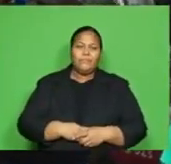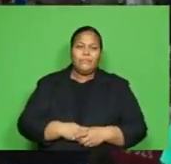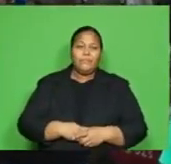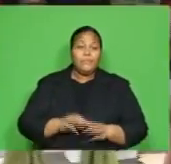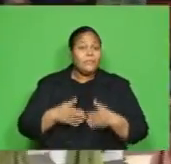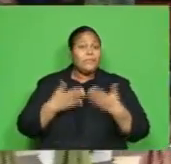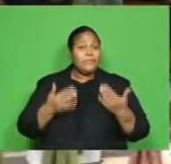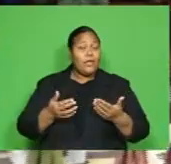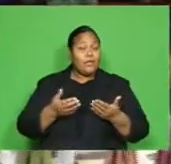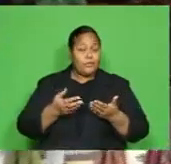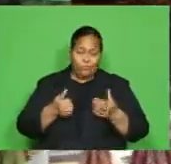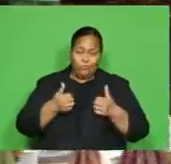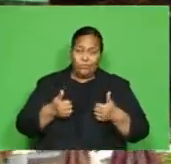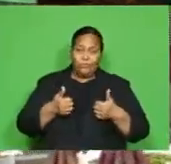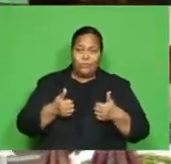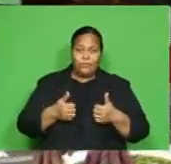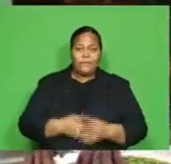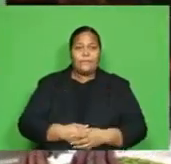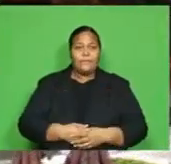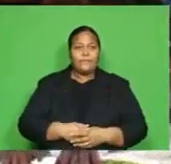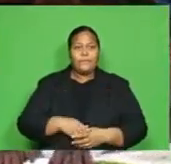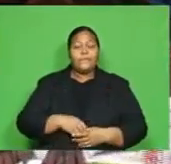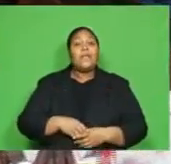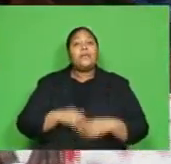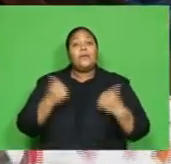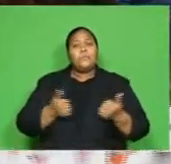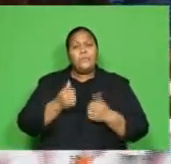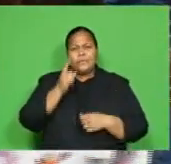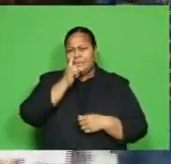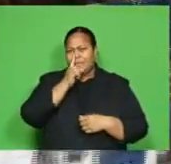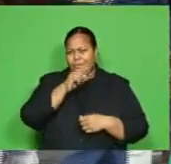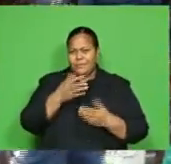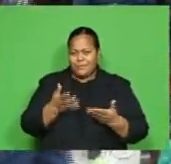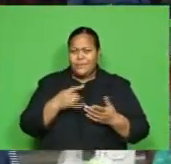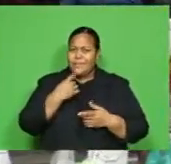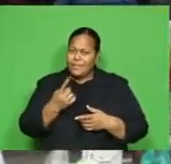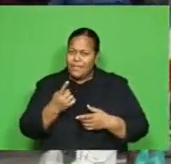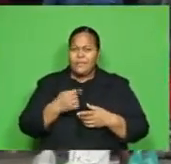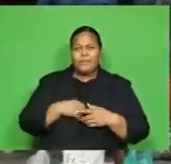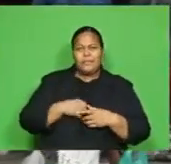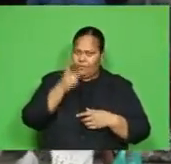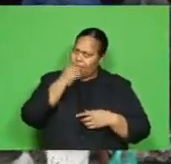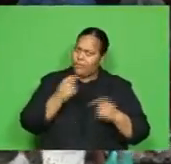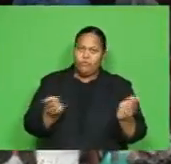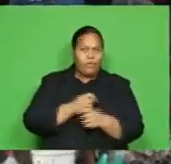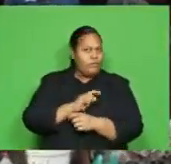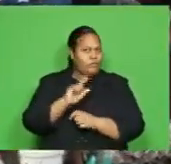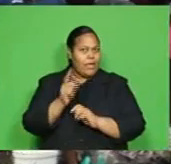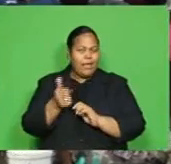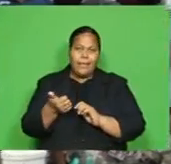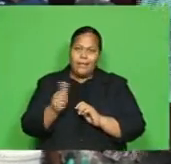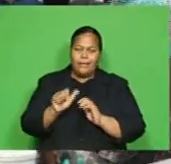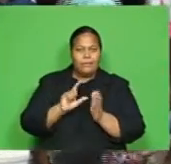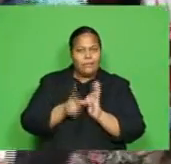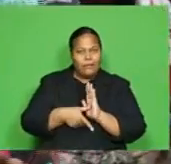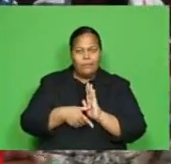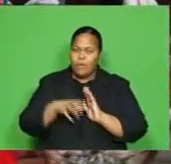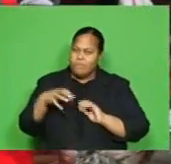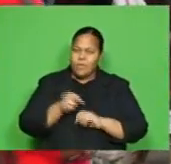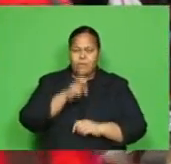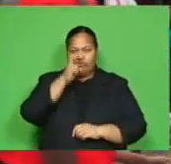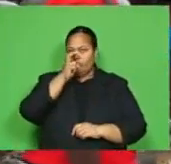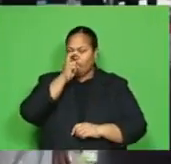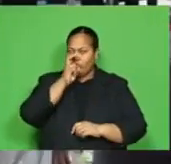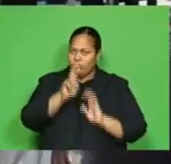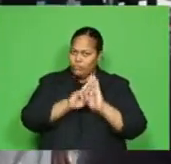However, many Fijians say COVID-19 is a game changer and the health protection measures must still be